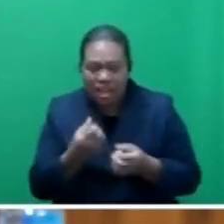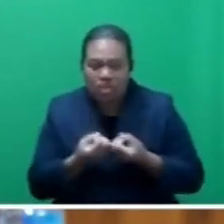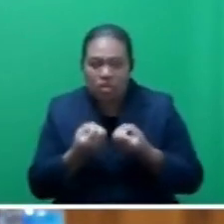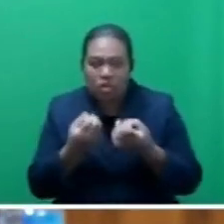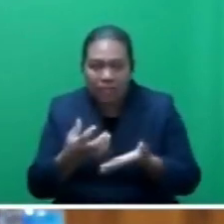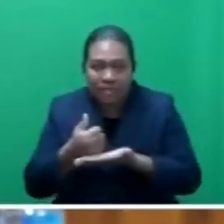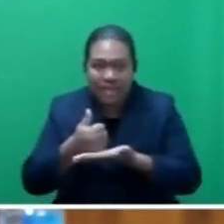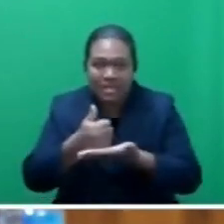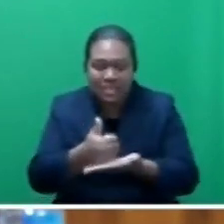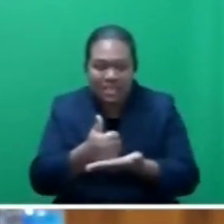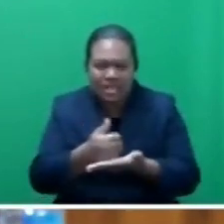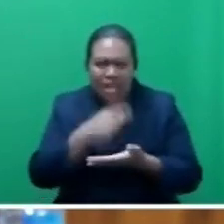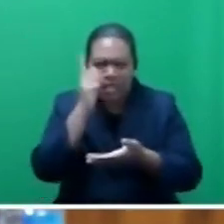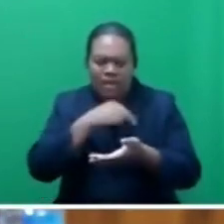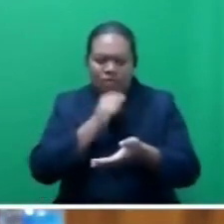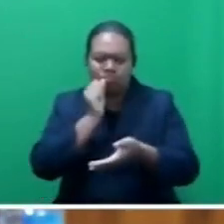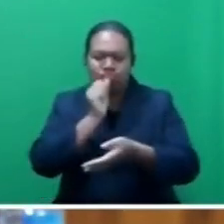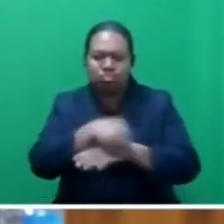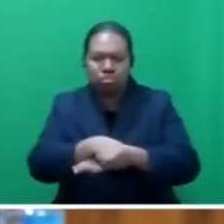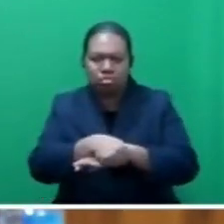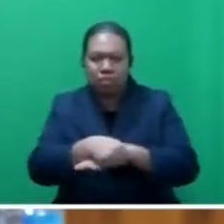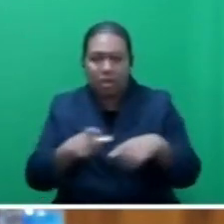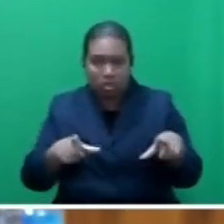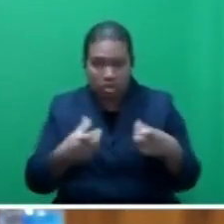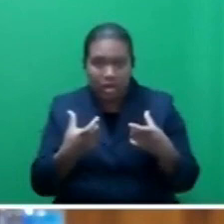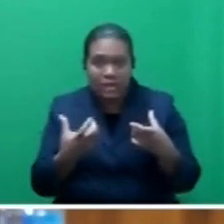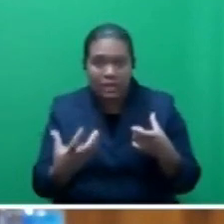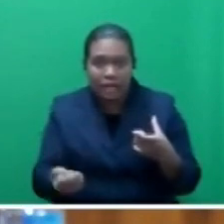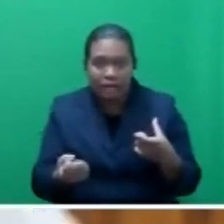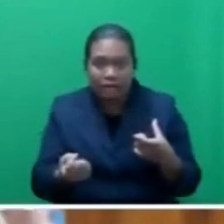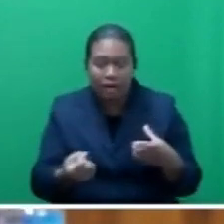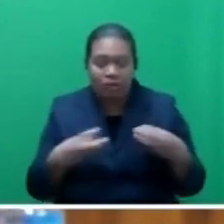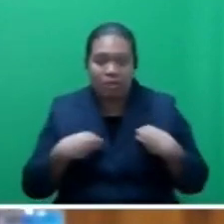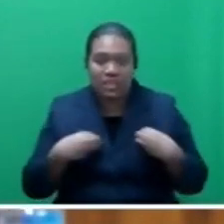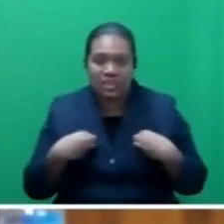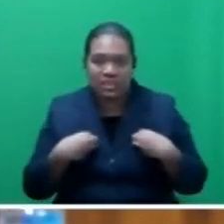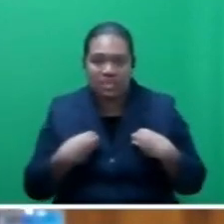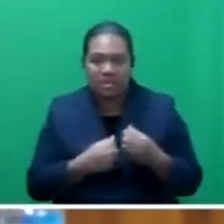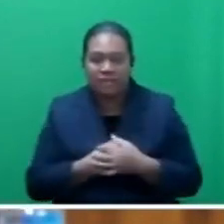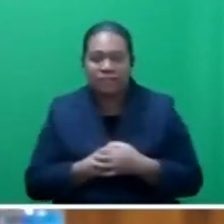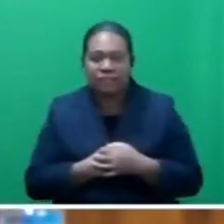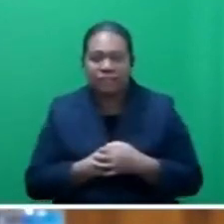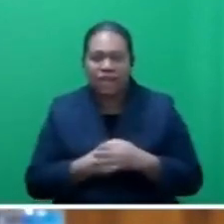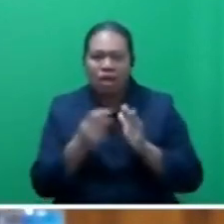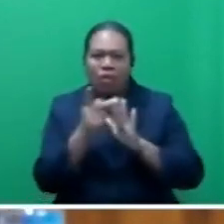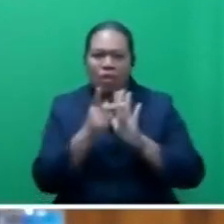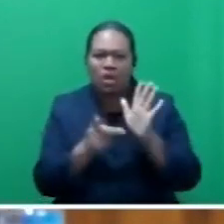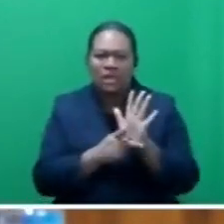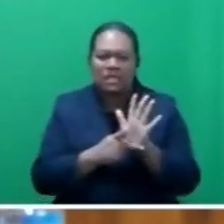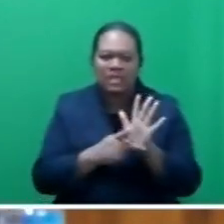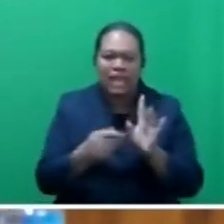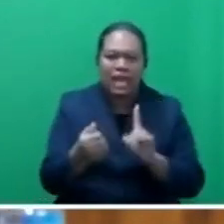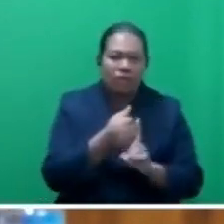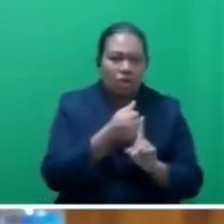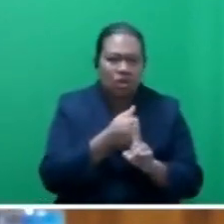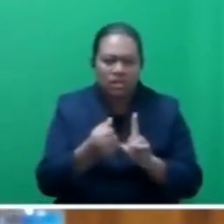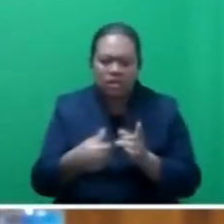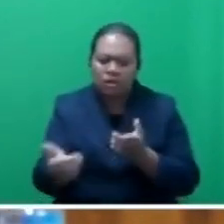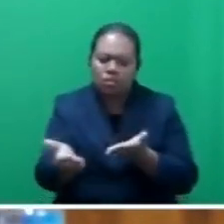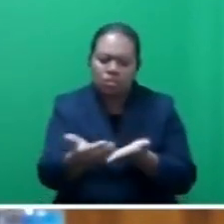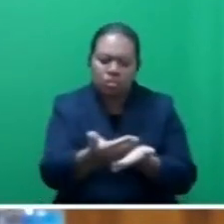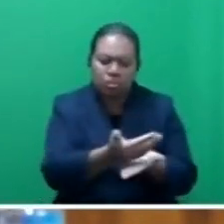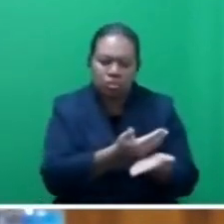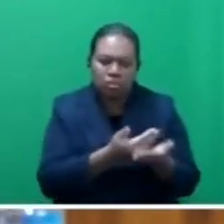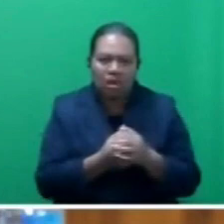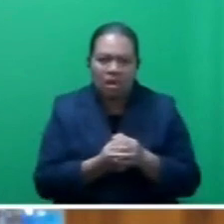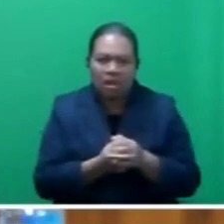assistance to overcome any challenges post-business, Speaker said, policy advocacy to collect information and